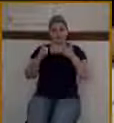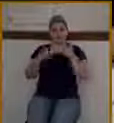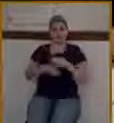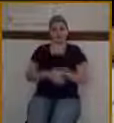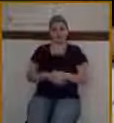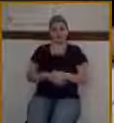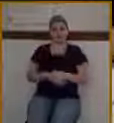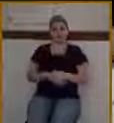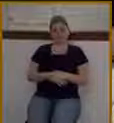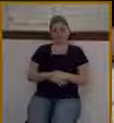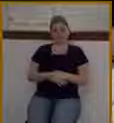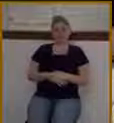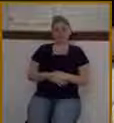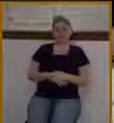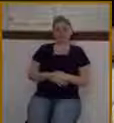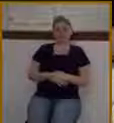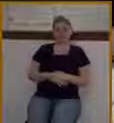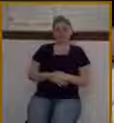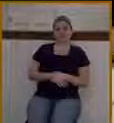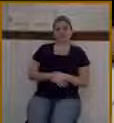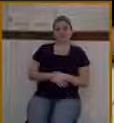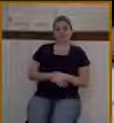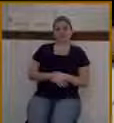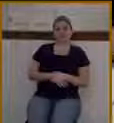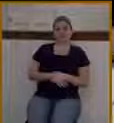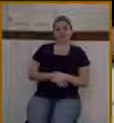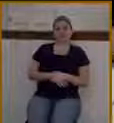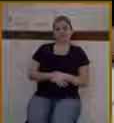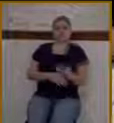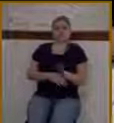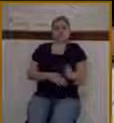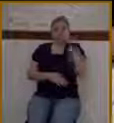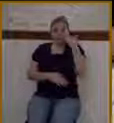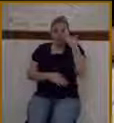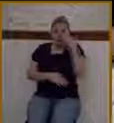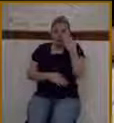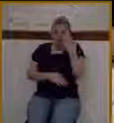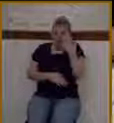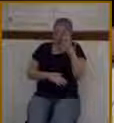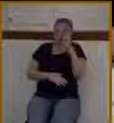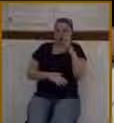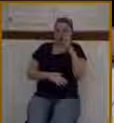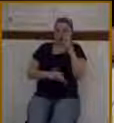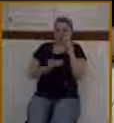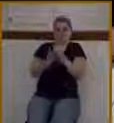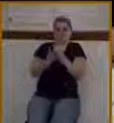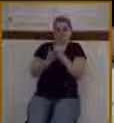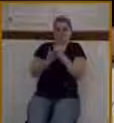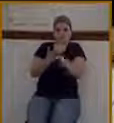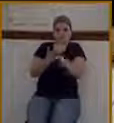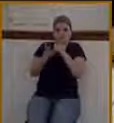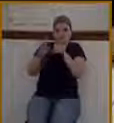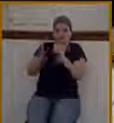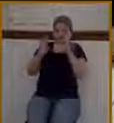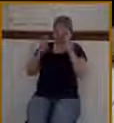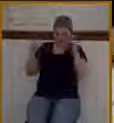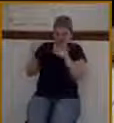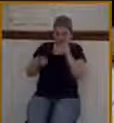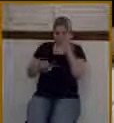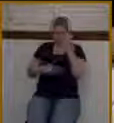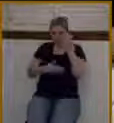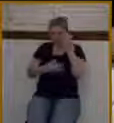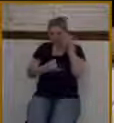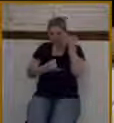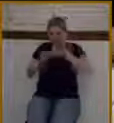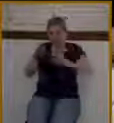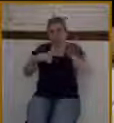ministry of Christ. And, of course, we know why that's true. We know why the Gospel writers focus on this last week. Because this is the most